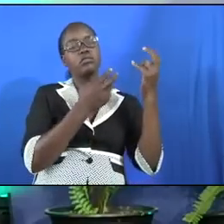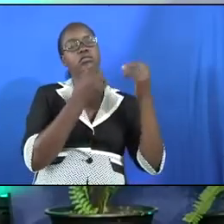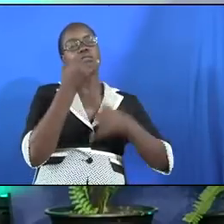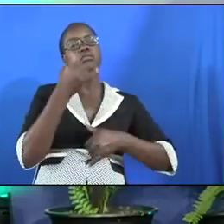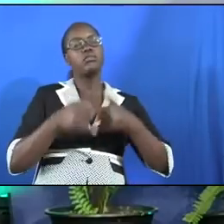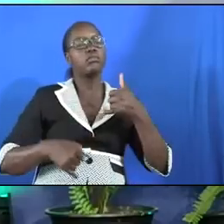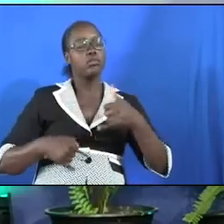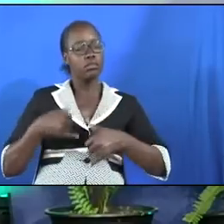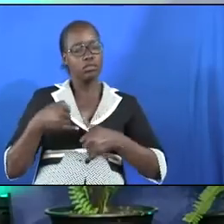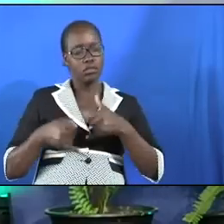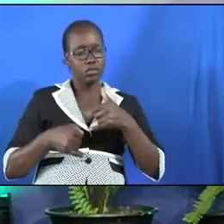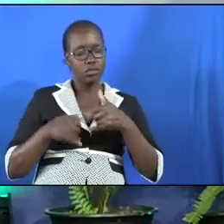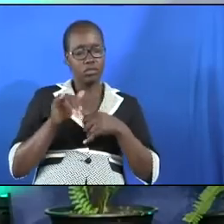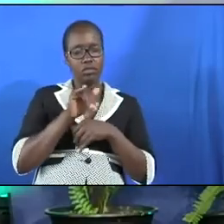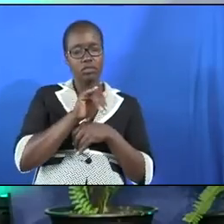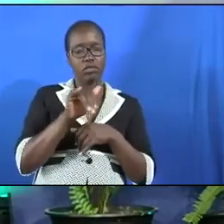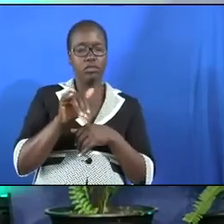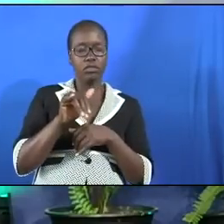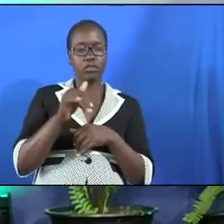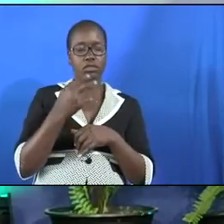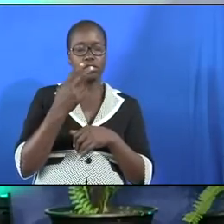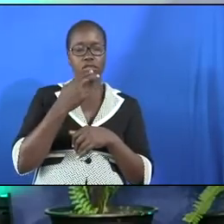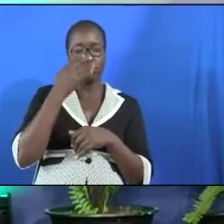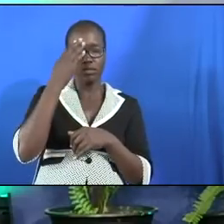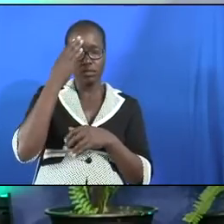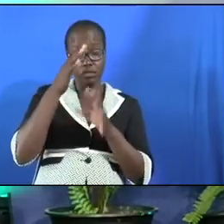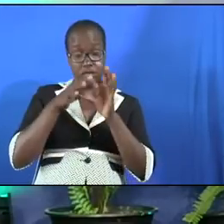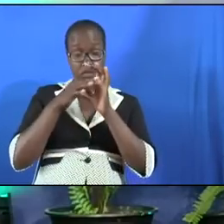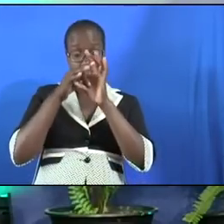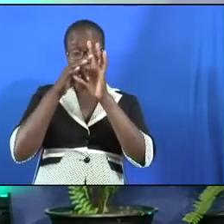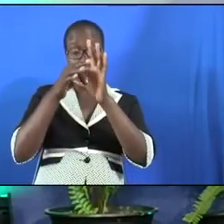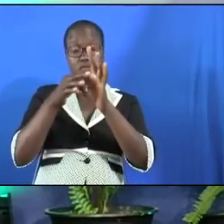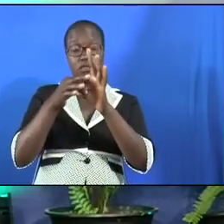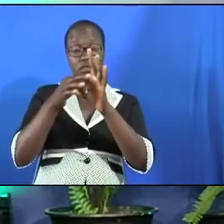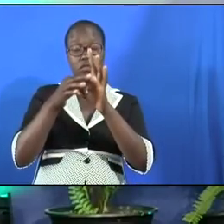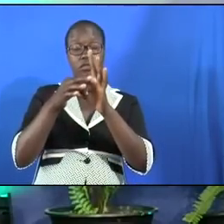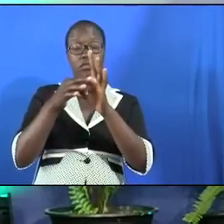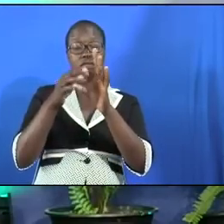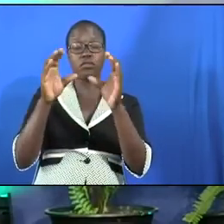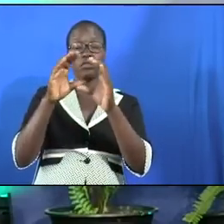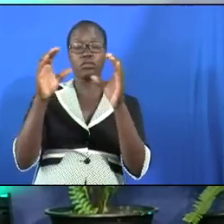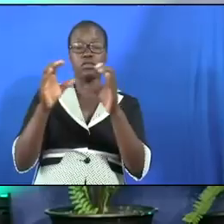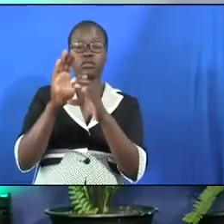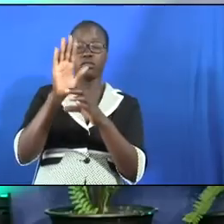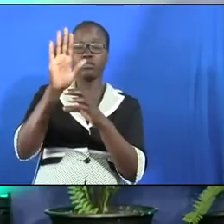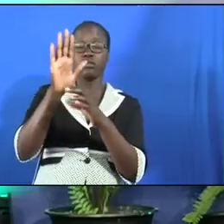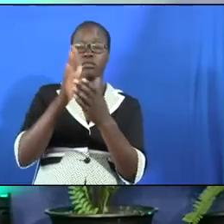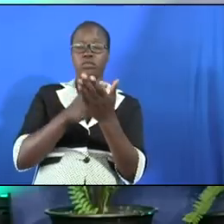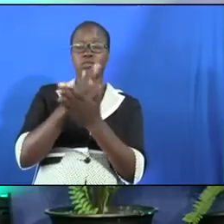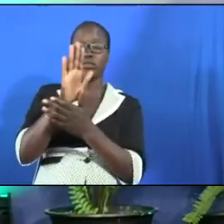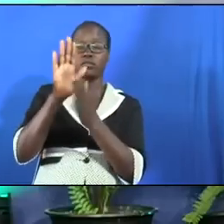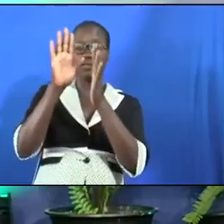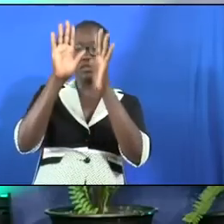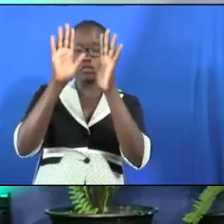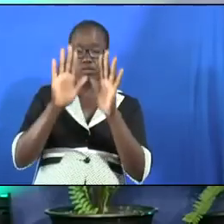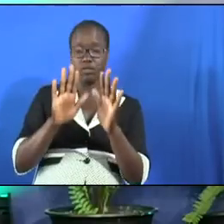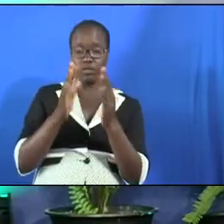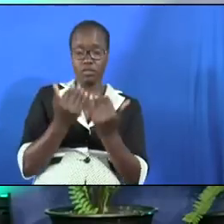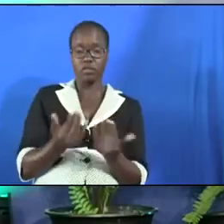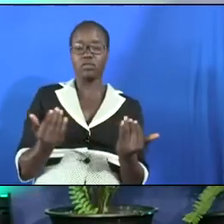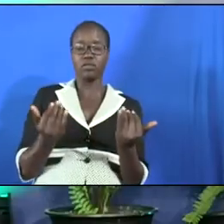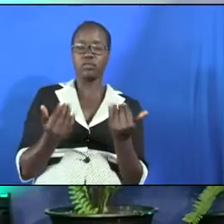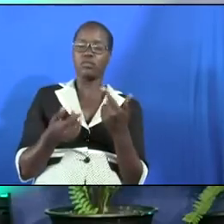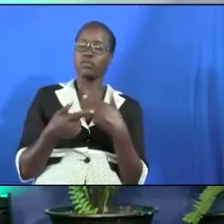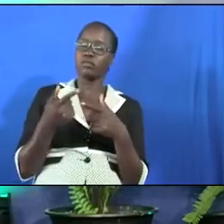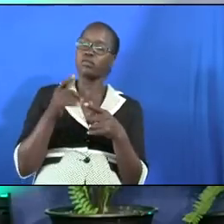joy that is for those who belong in thy fault of safety that through this campaign your children will